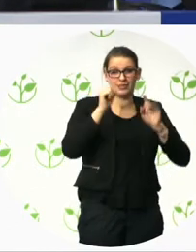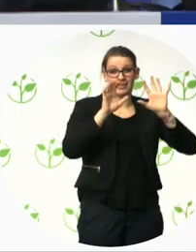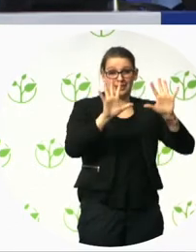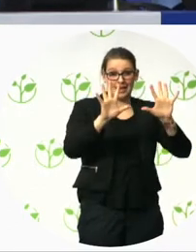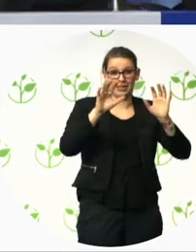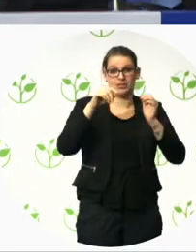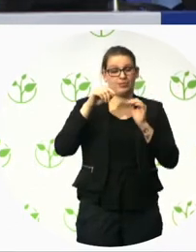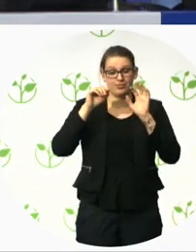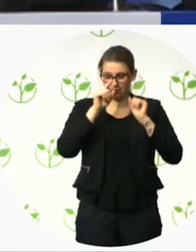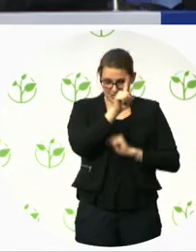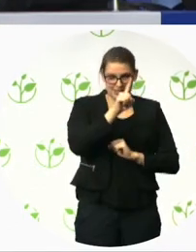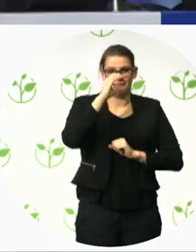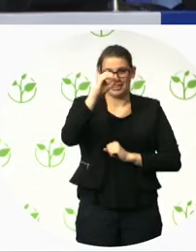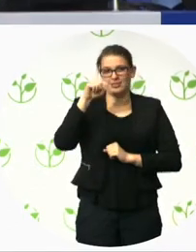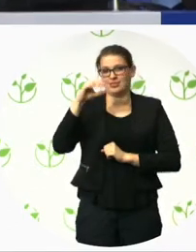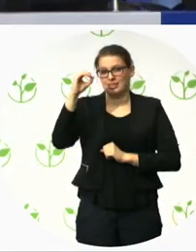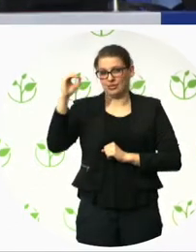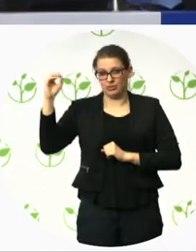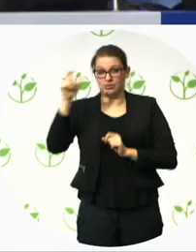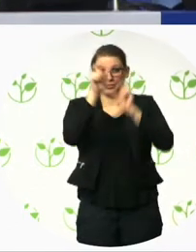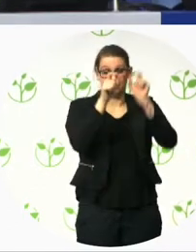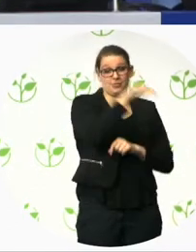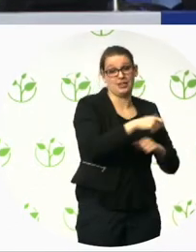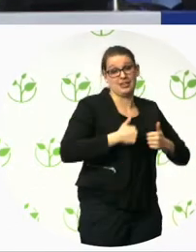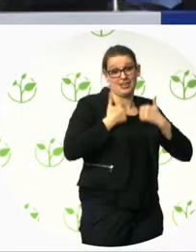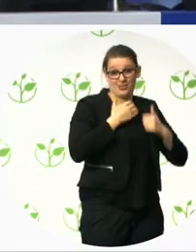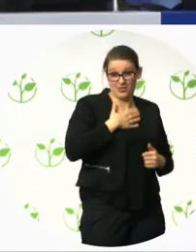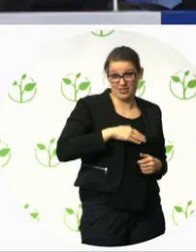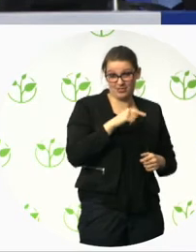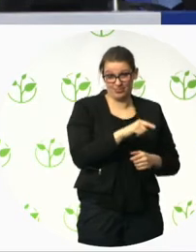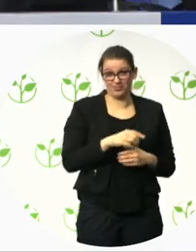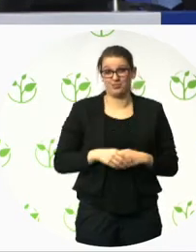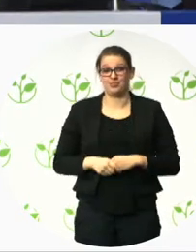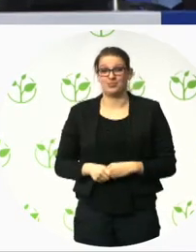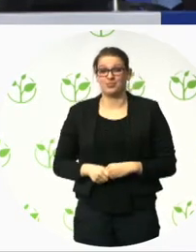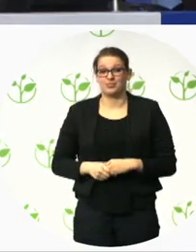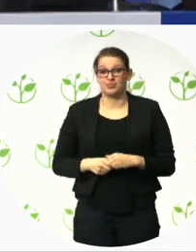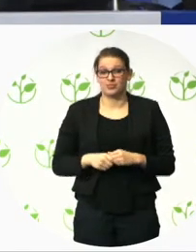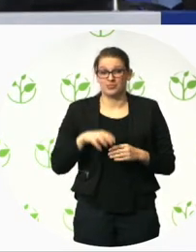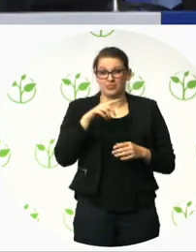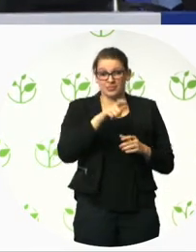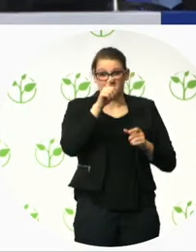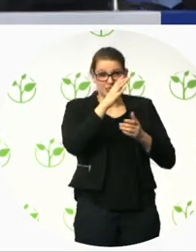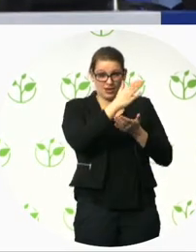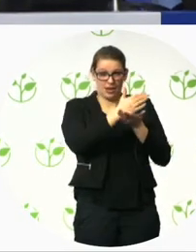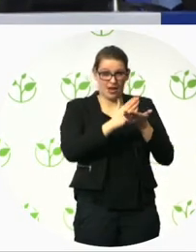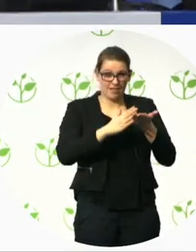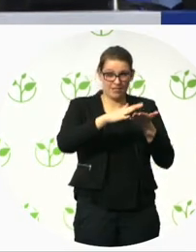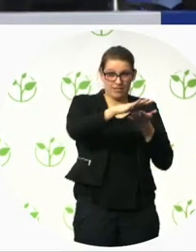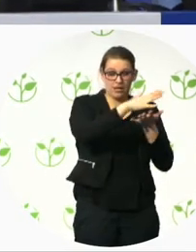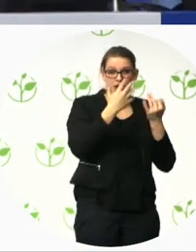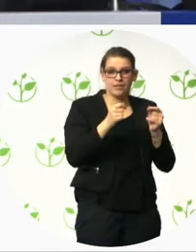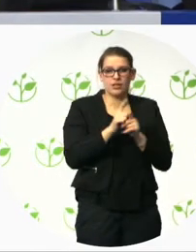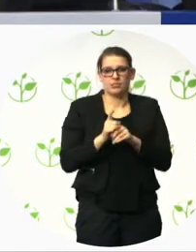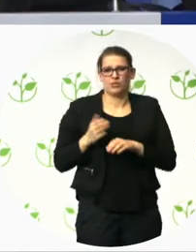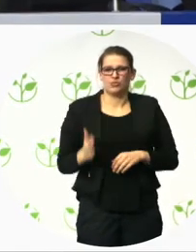yeah, half of the, um, property is still railways. And, also before there were, um, it was a railway yard.